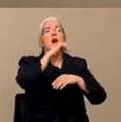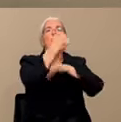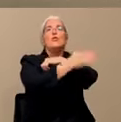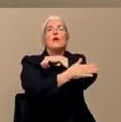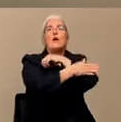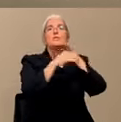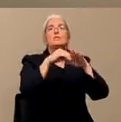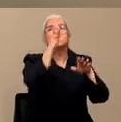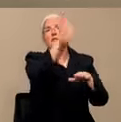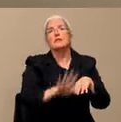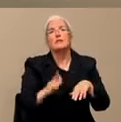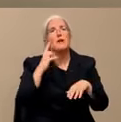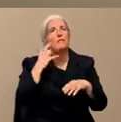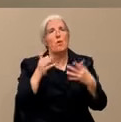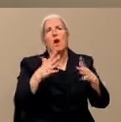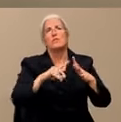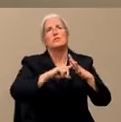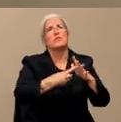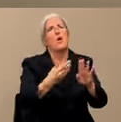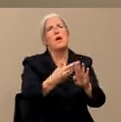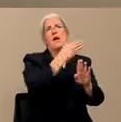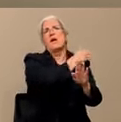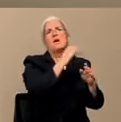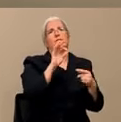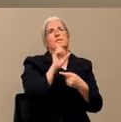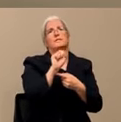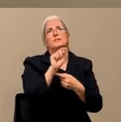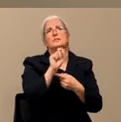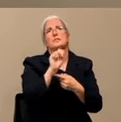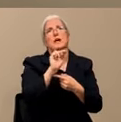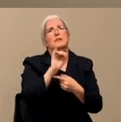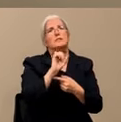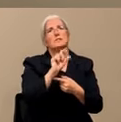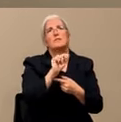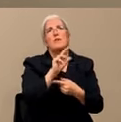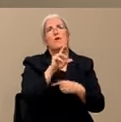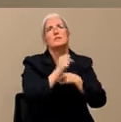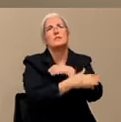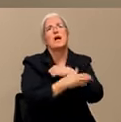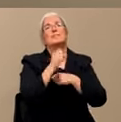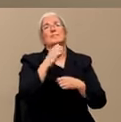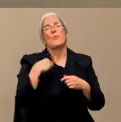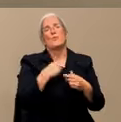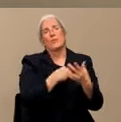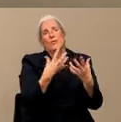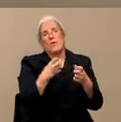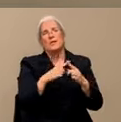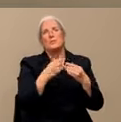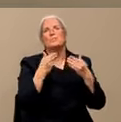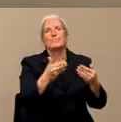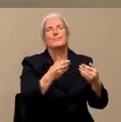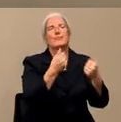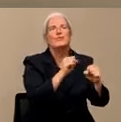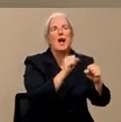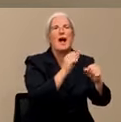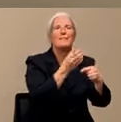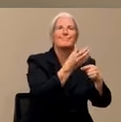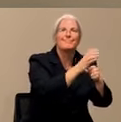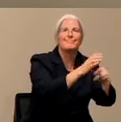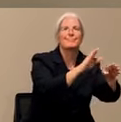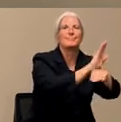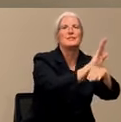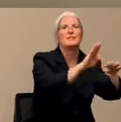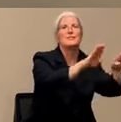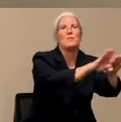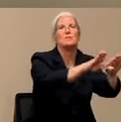And that has been quite effective in getting those businesses to shut down. And here's the one thing that everybody has to remember. Those